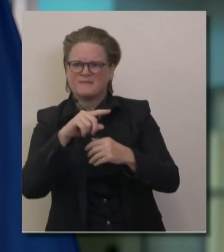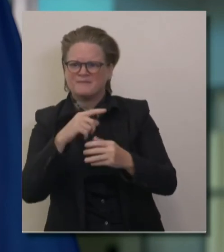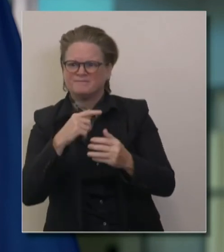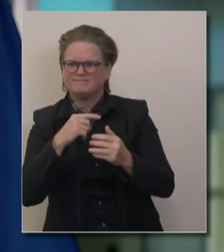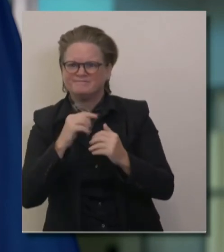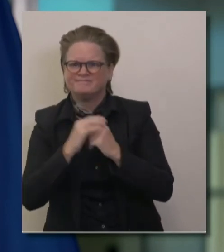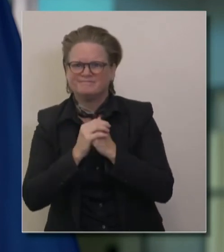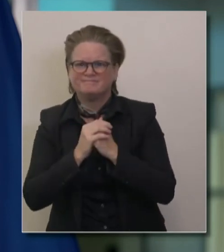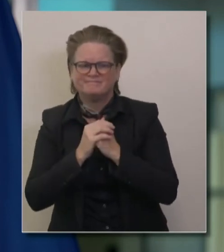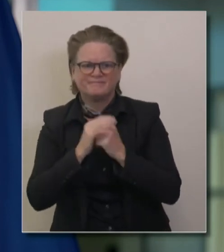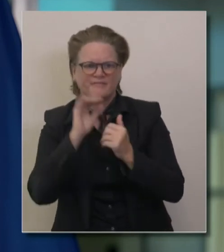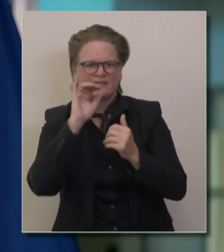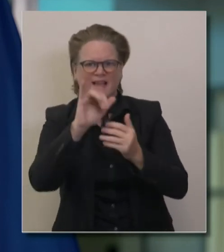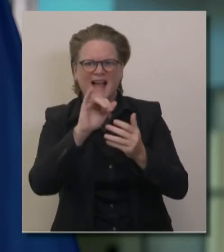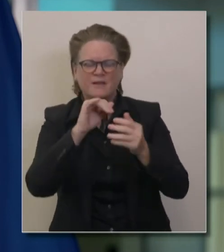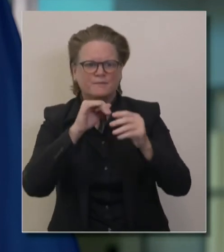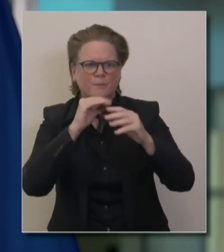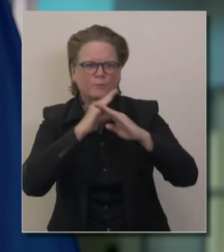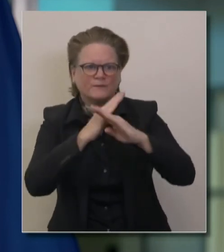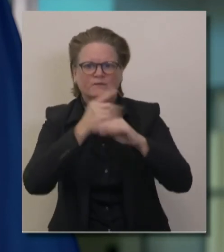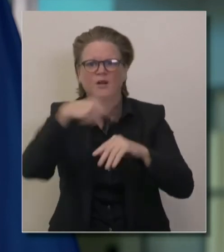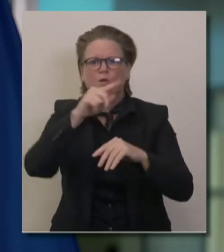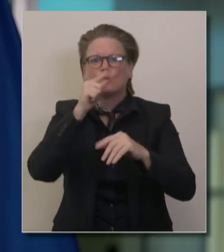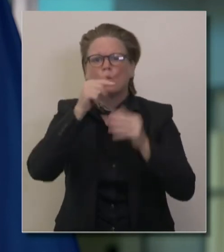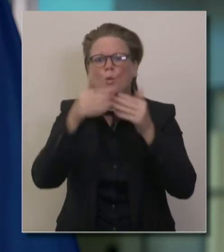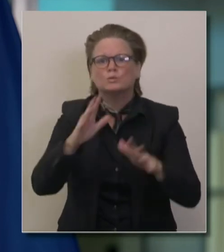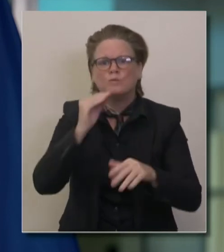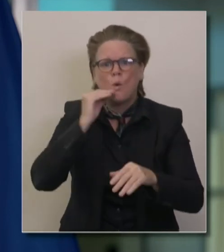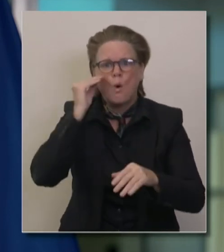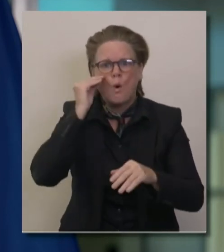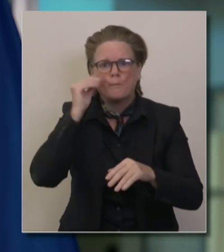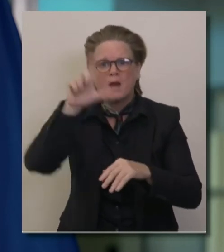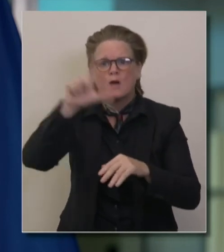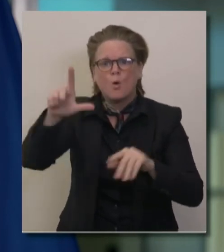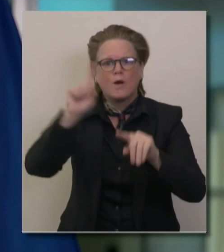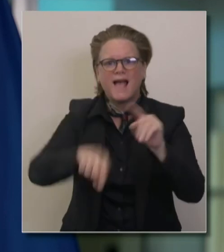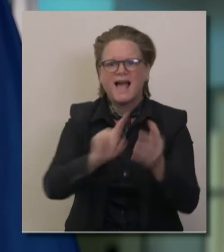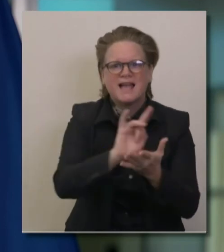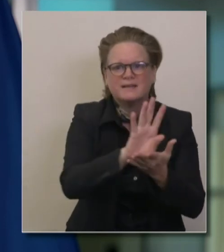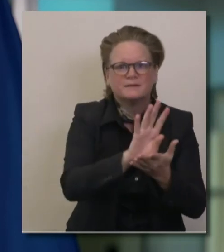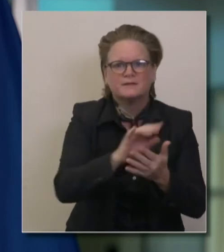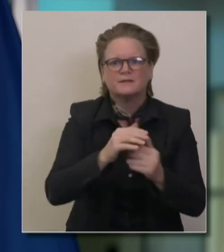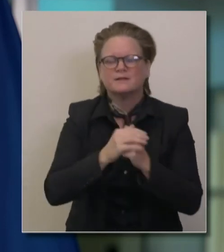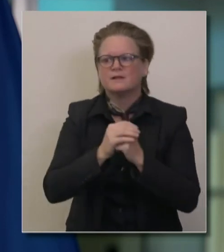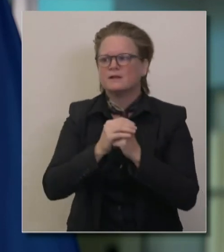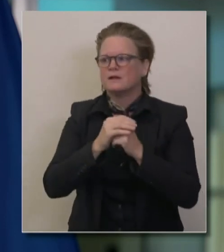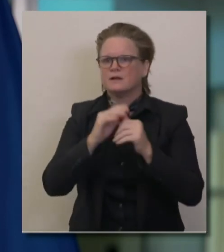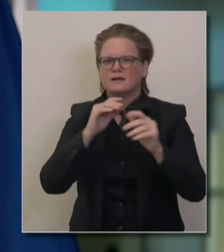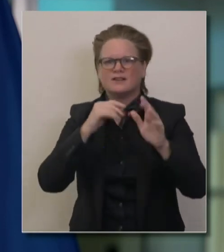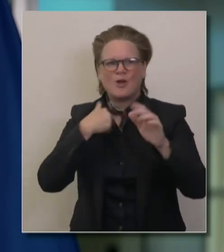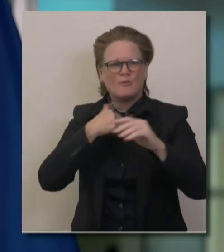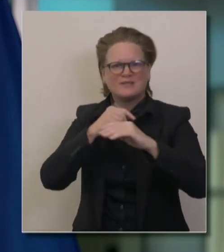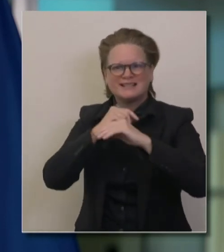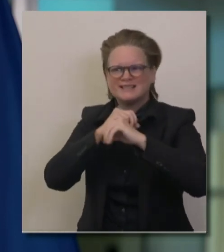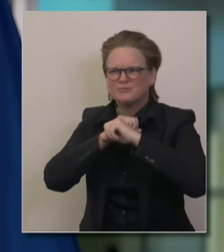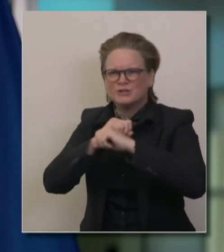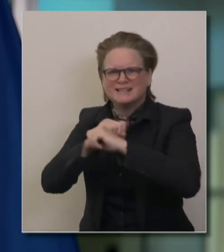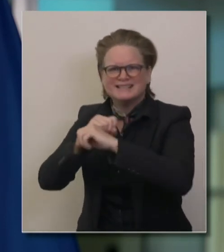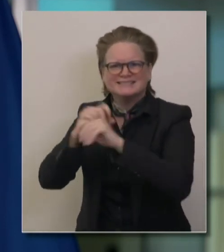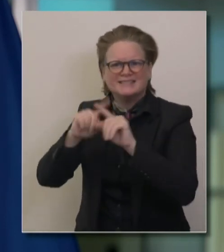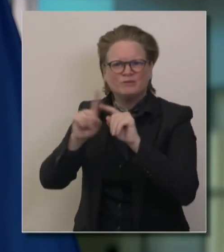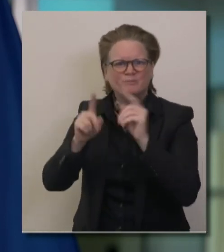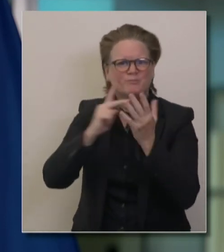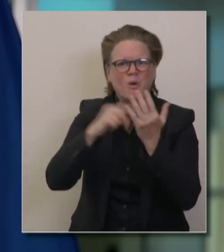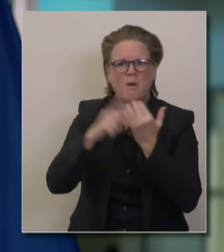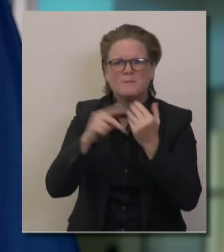spectrum, including public schools, so people can go back to work, so people can have the help support they need, and to get these kids